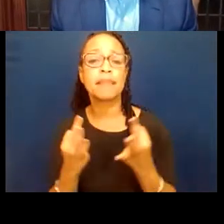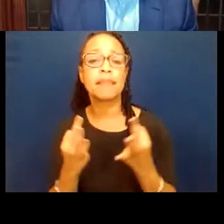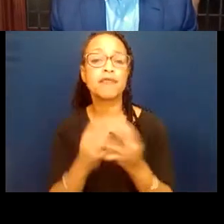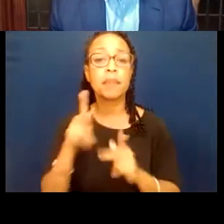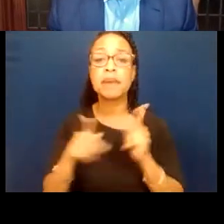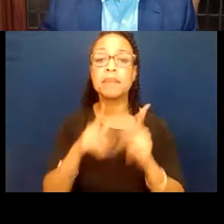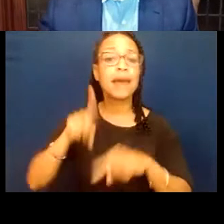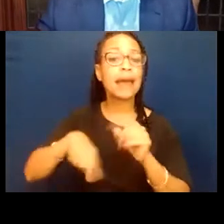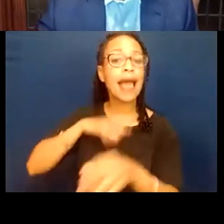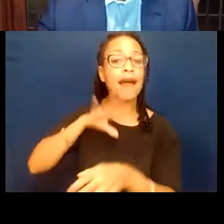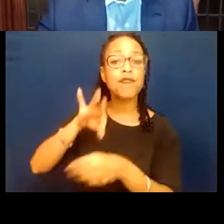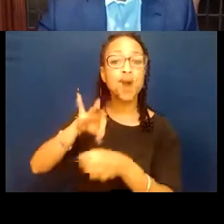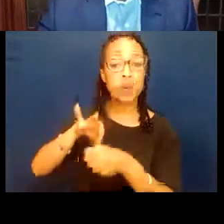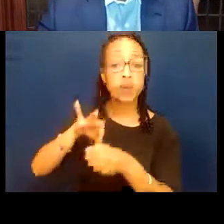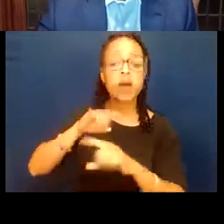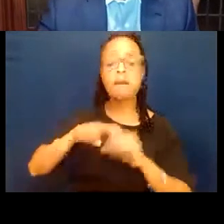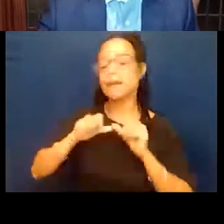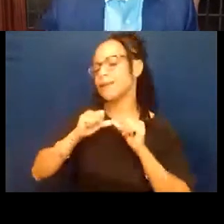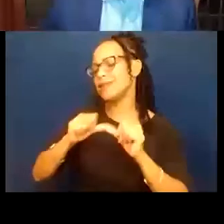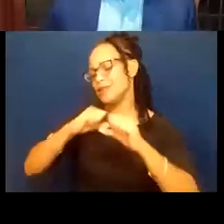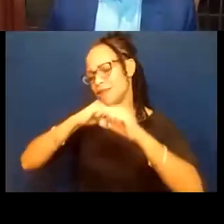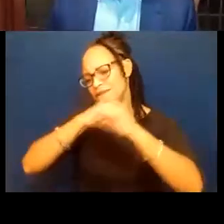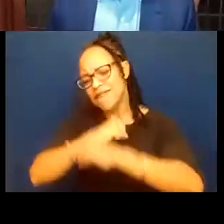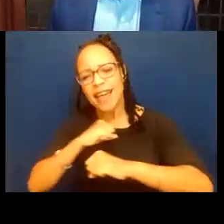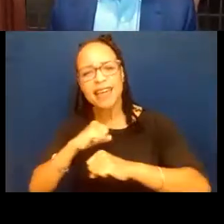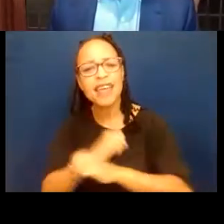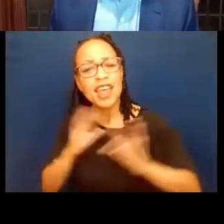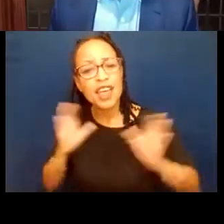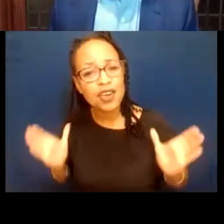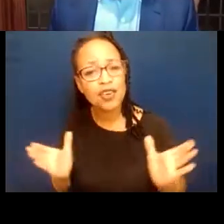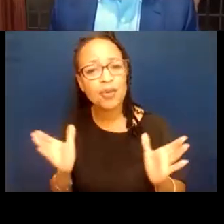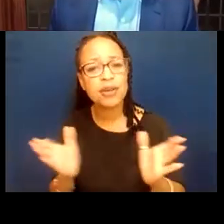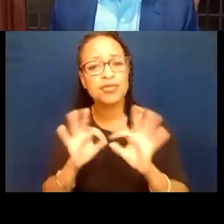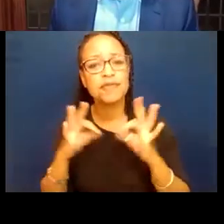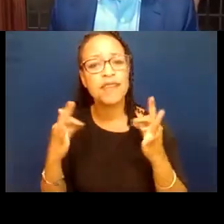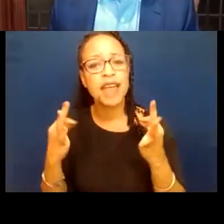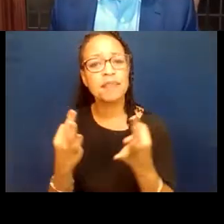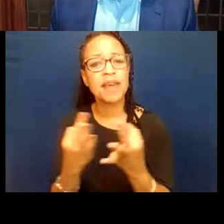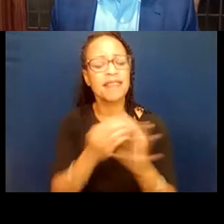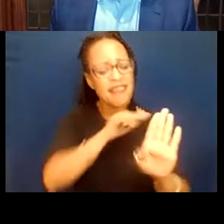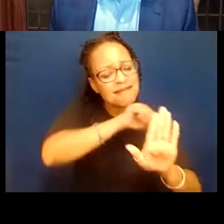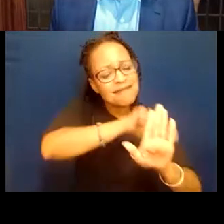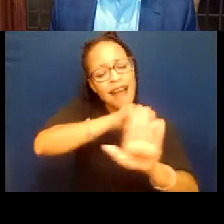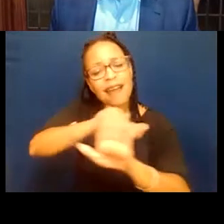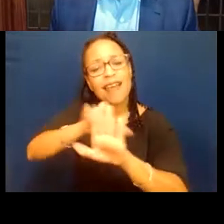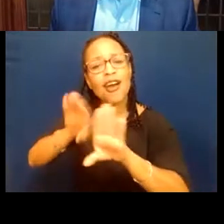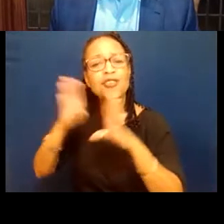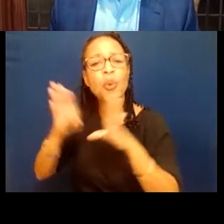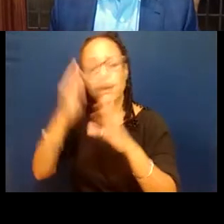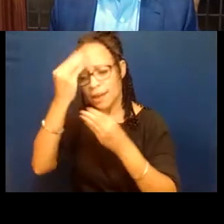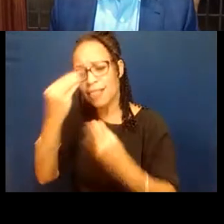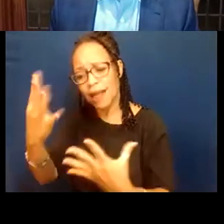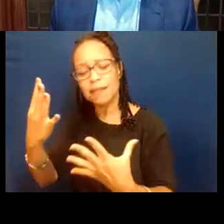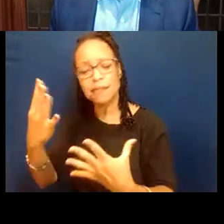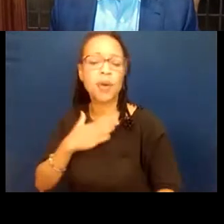are pushing their families, touching their doors, saying, please vote. And it's all a family in conjunto working